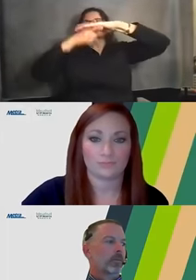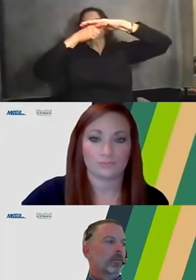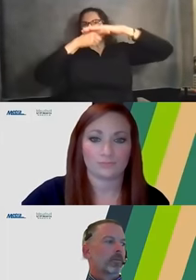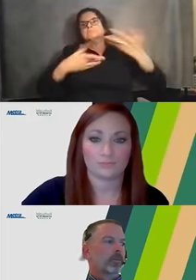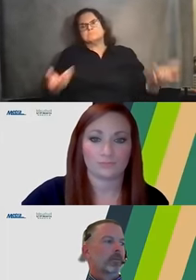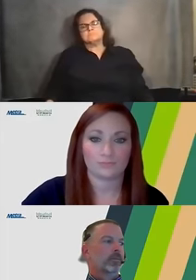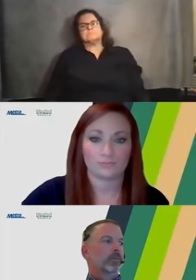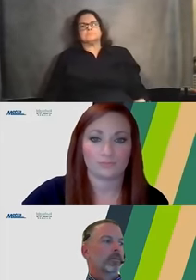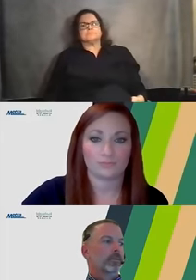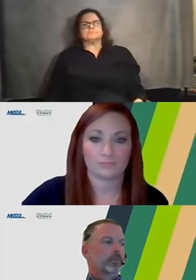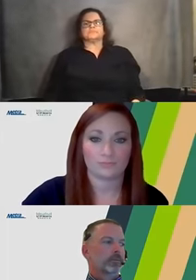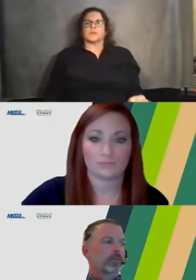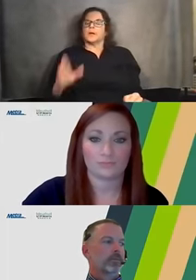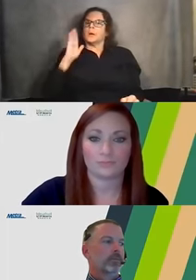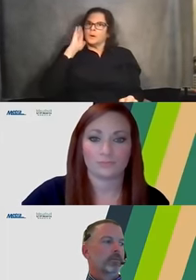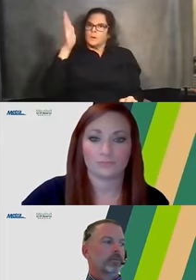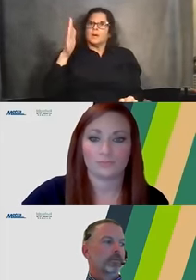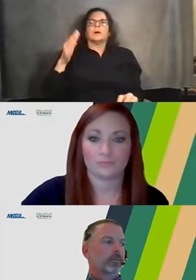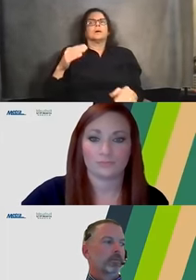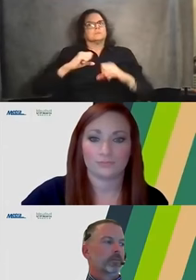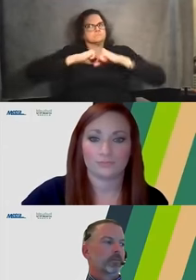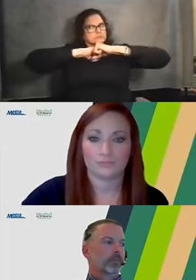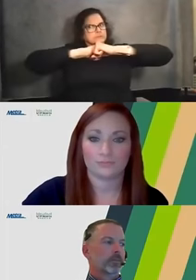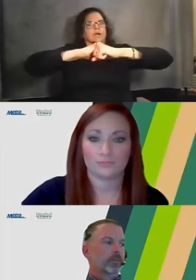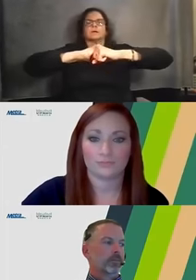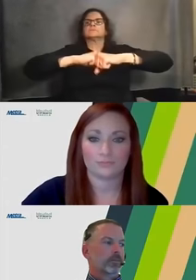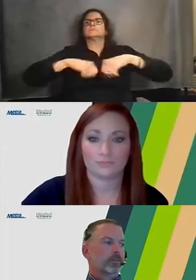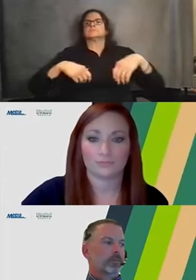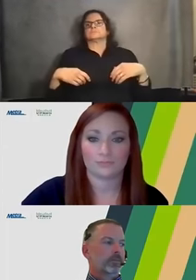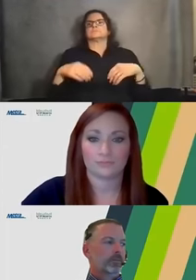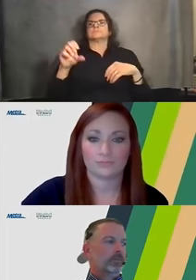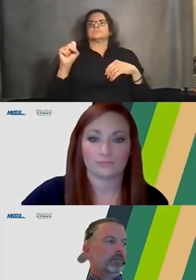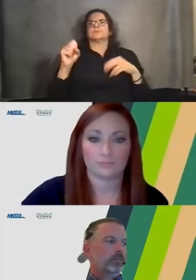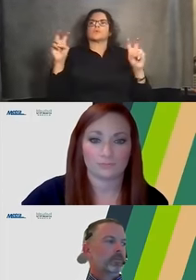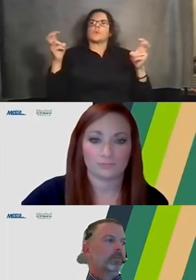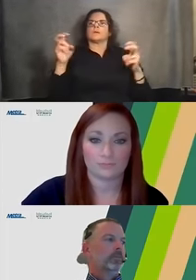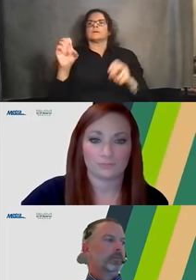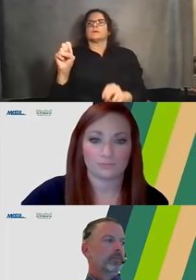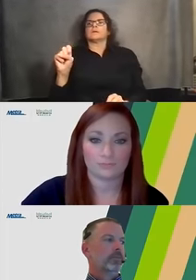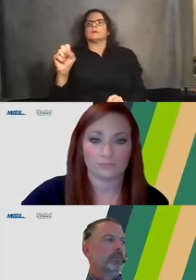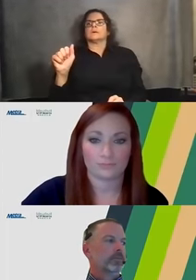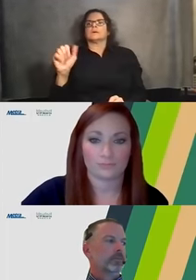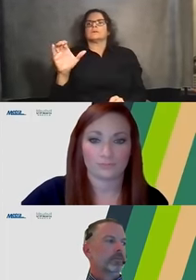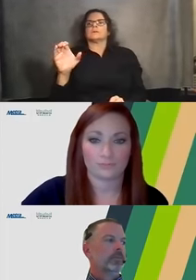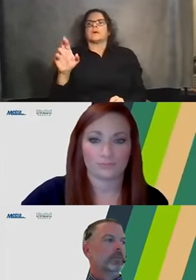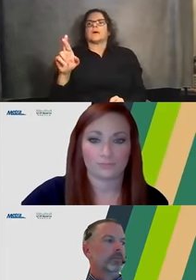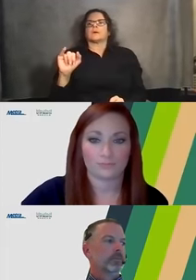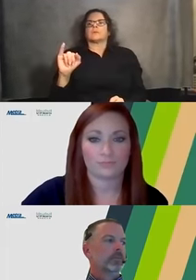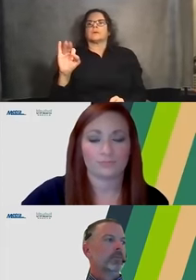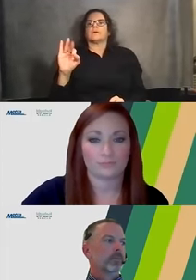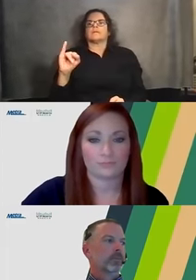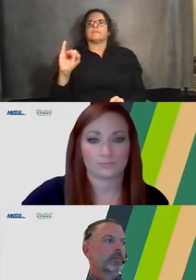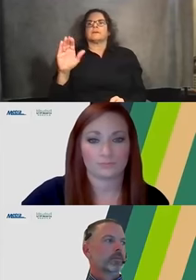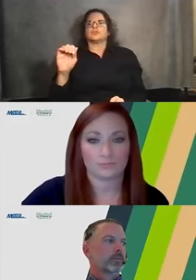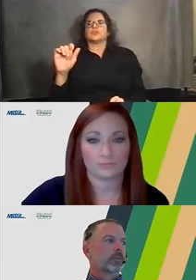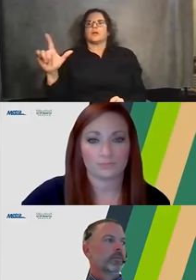bridges that will be replaced. Uh, and then that additional sacrificial beam will, will provide protection to the bridges, um, uh, going forward.